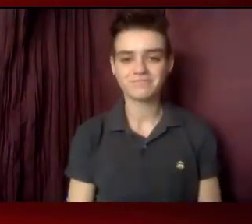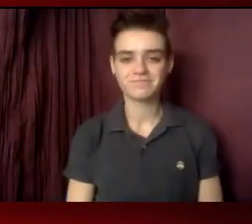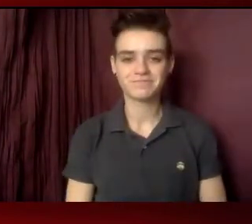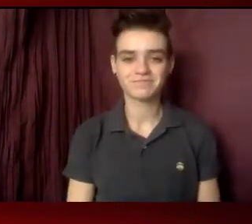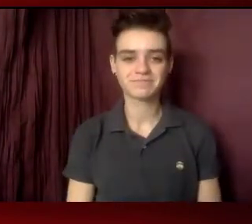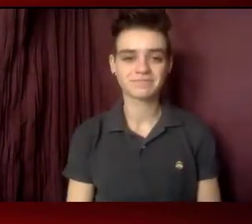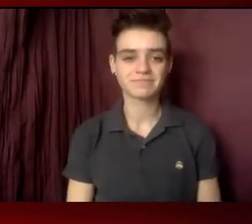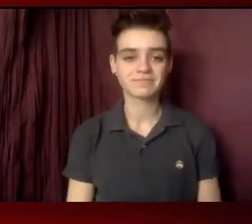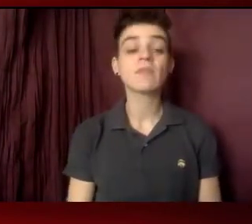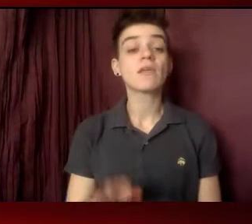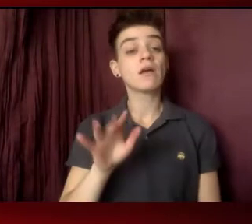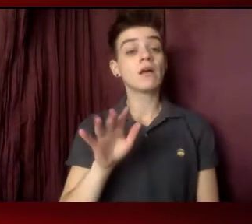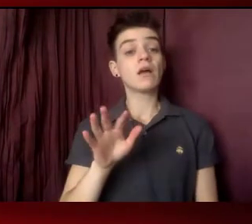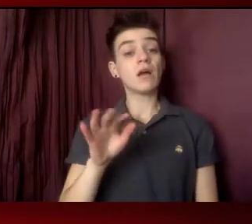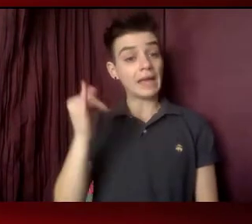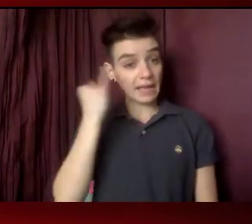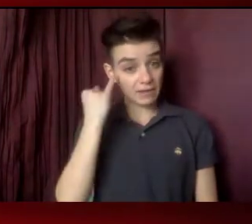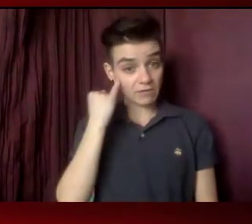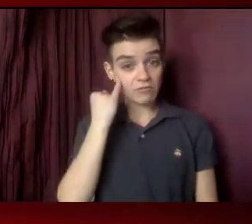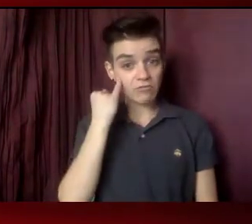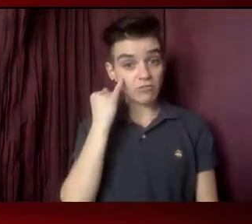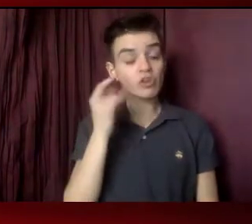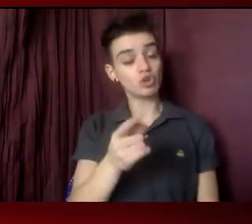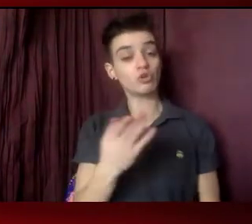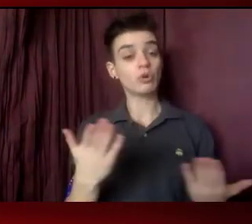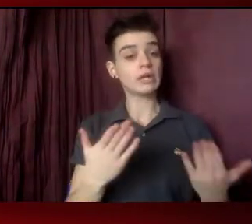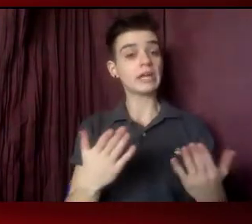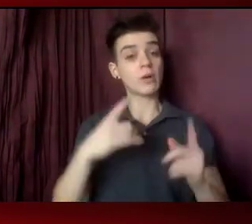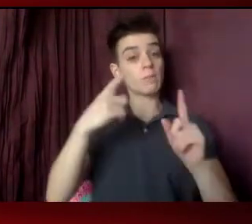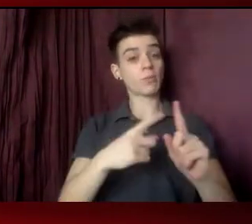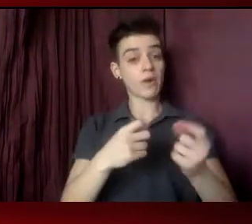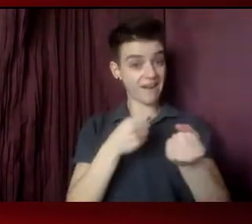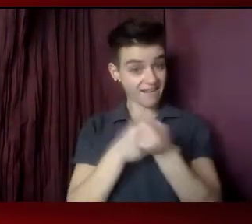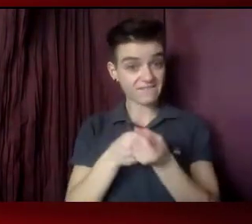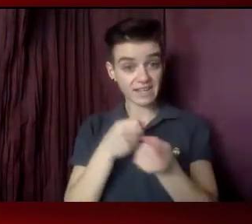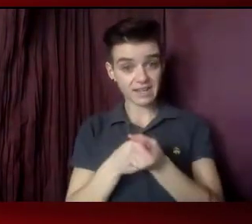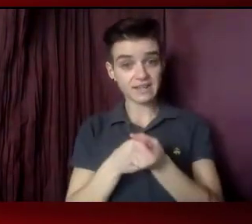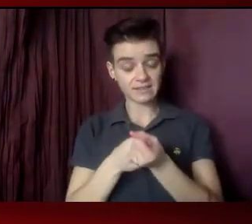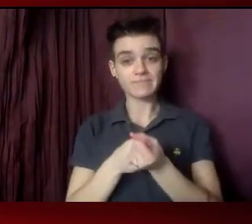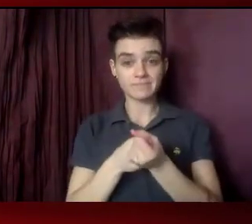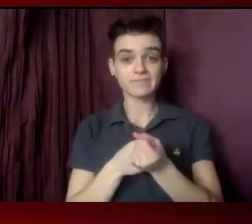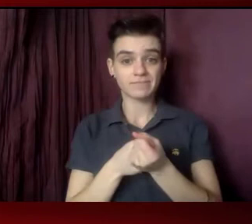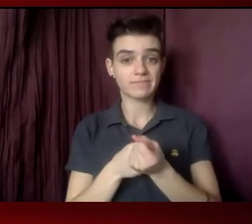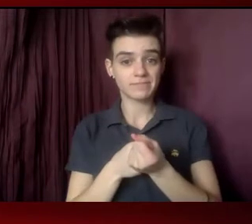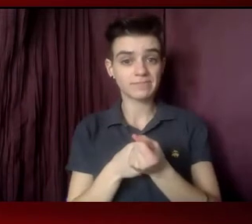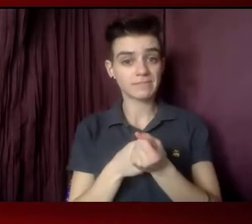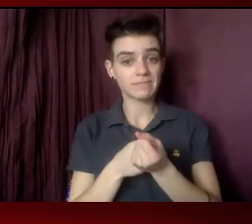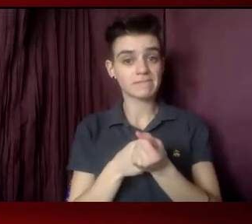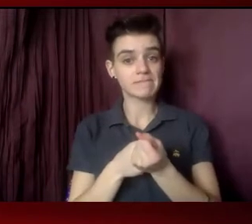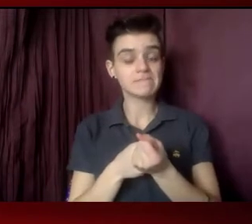And if you're here to advocate for what we need and for what we want,